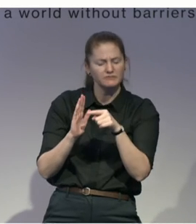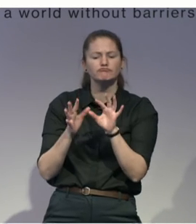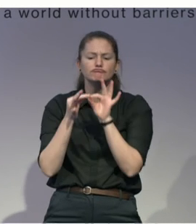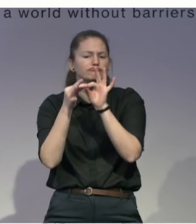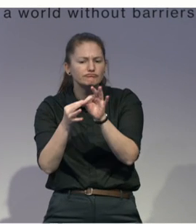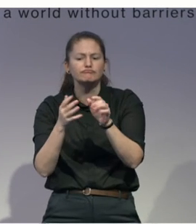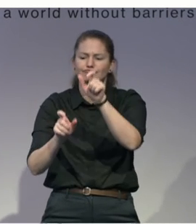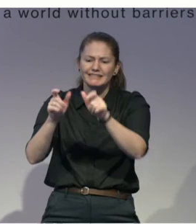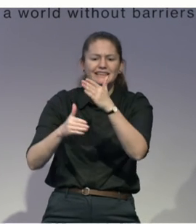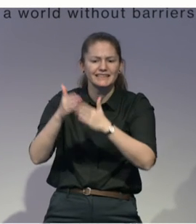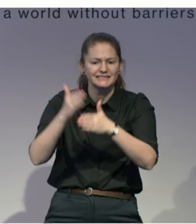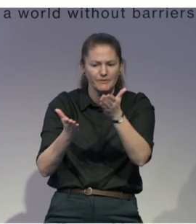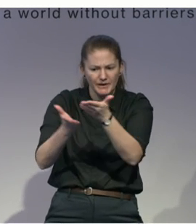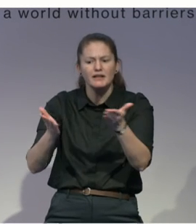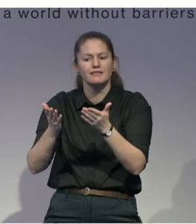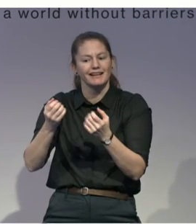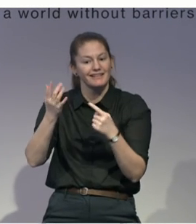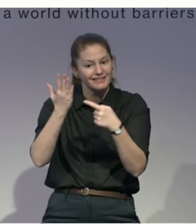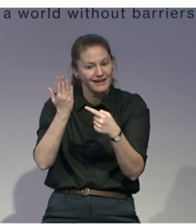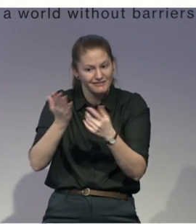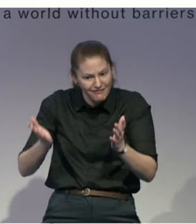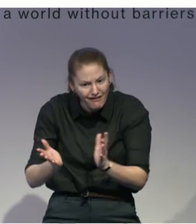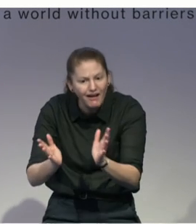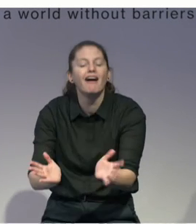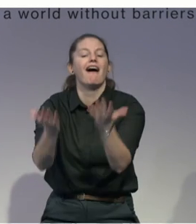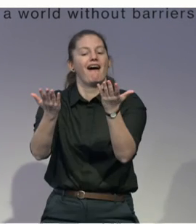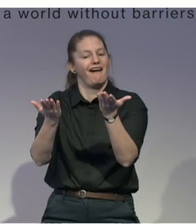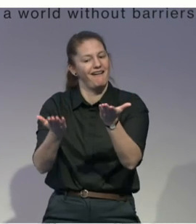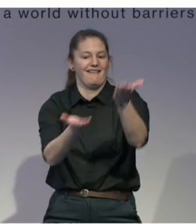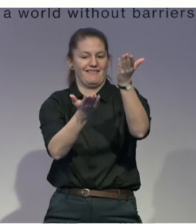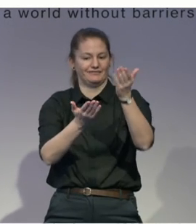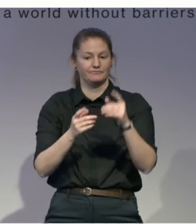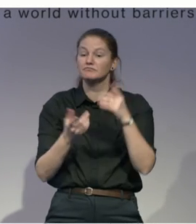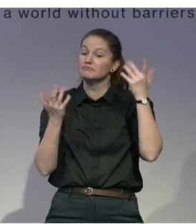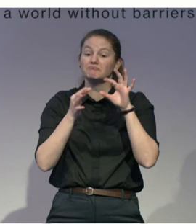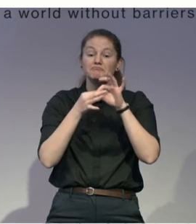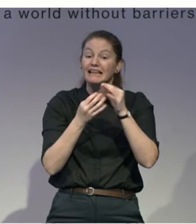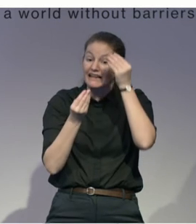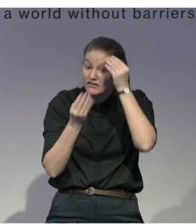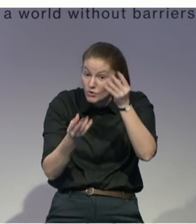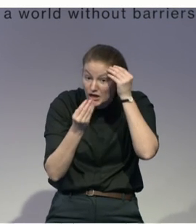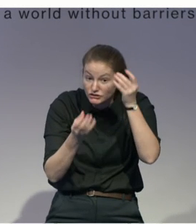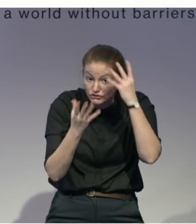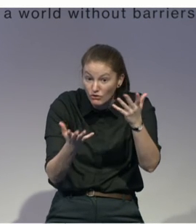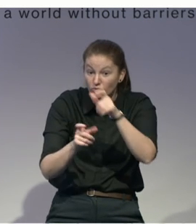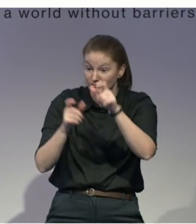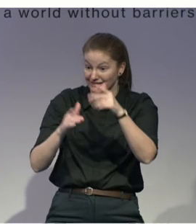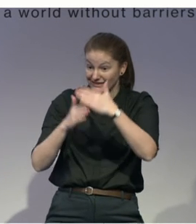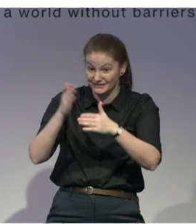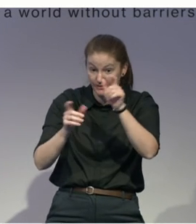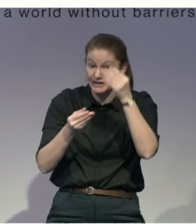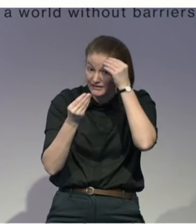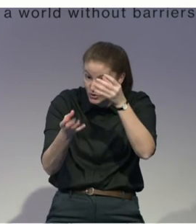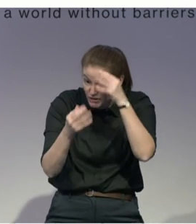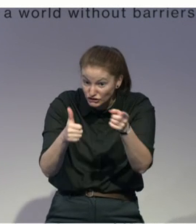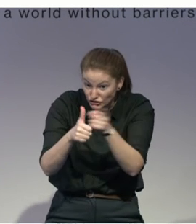share information and provide some advisory to persons with disabilities. And we also administer some financial